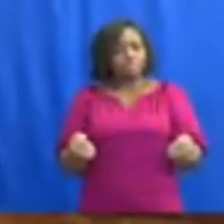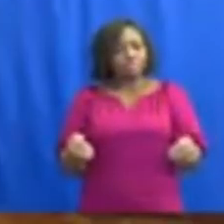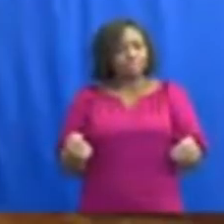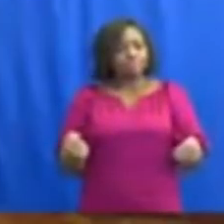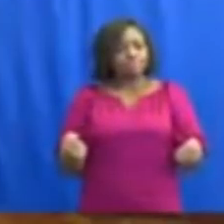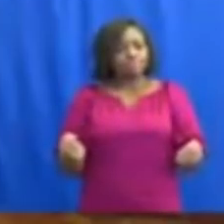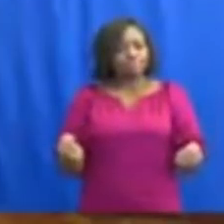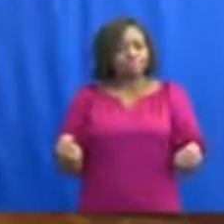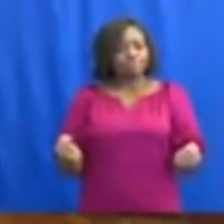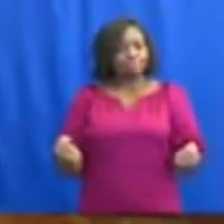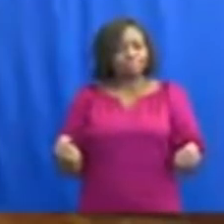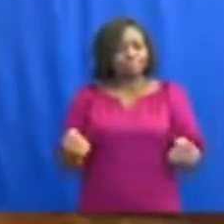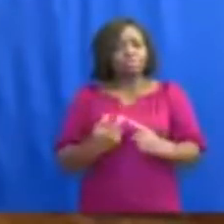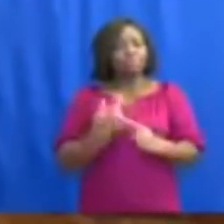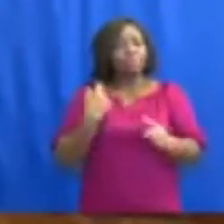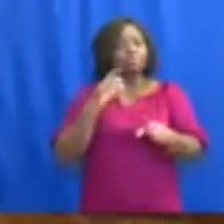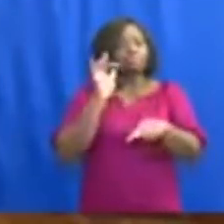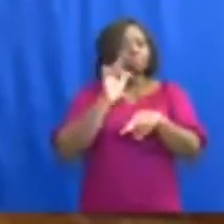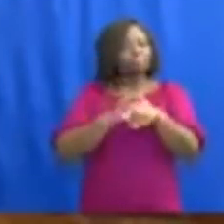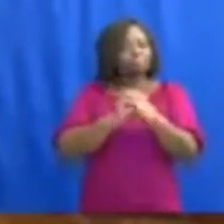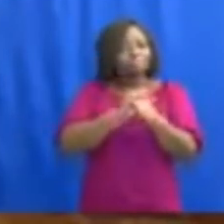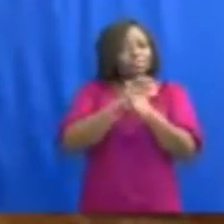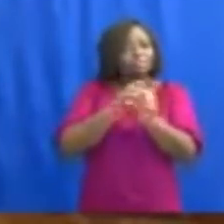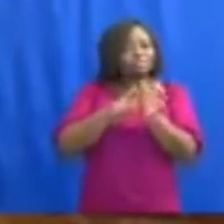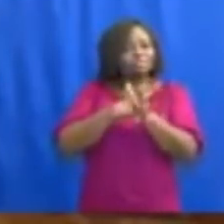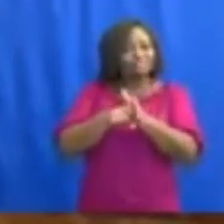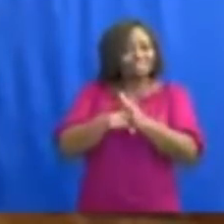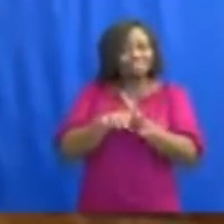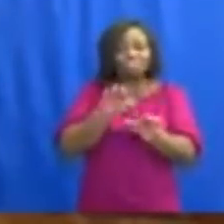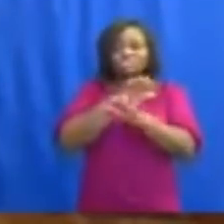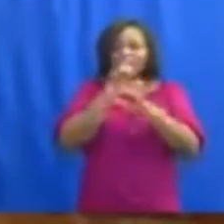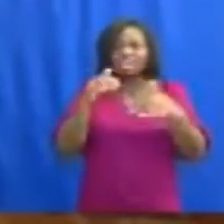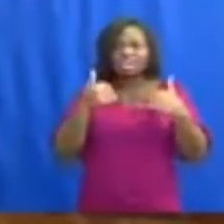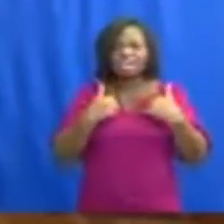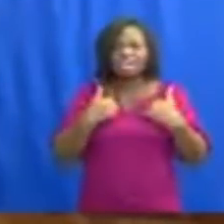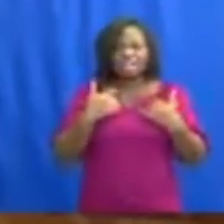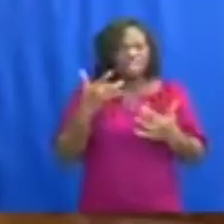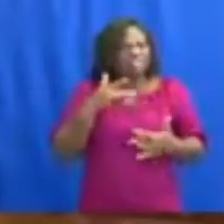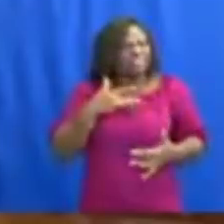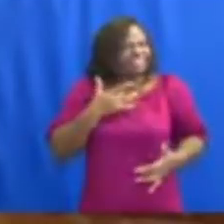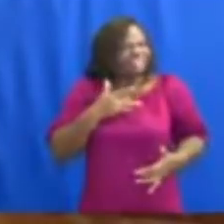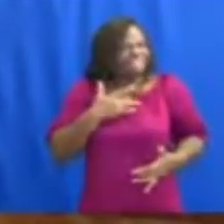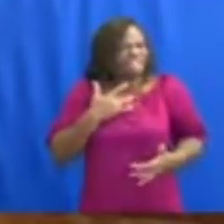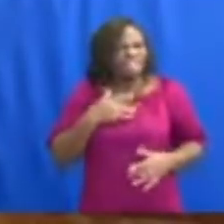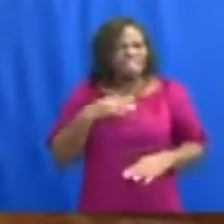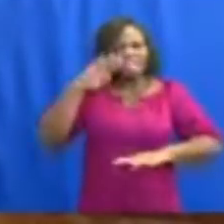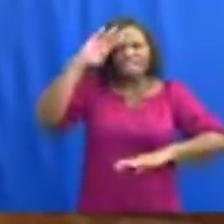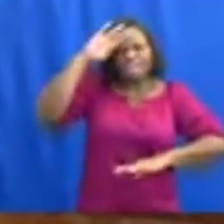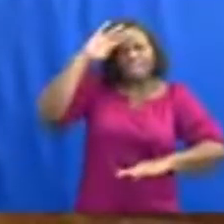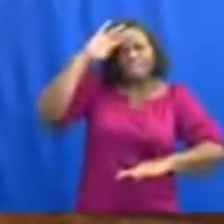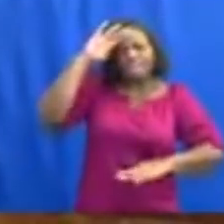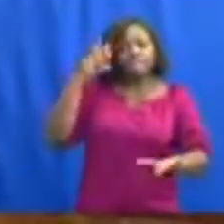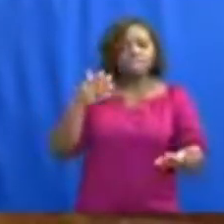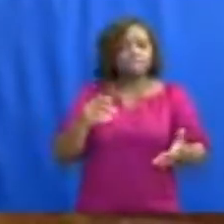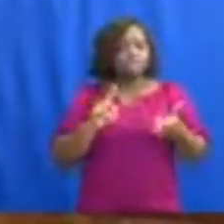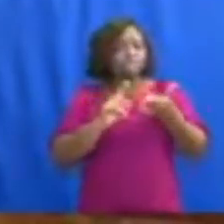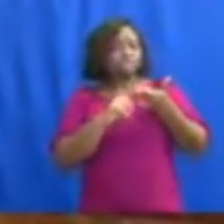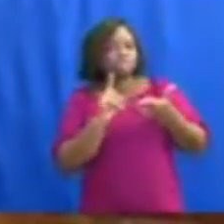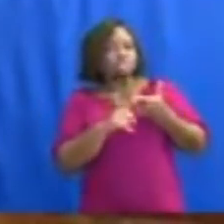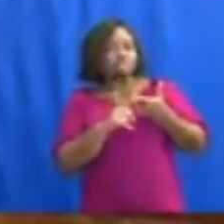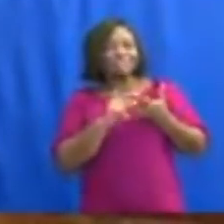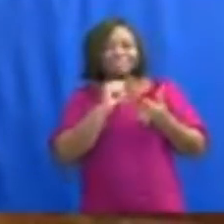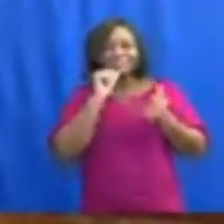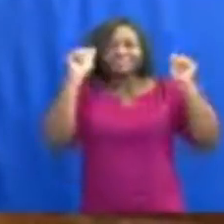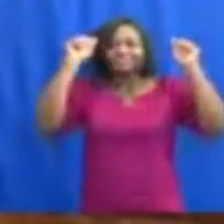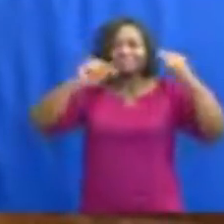The first is that you no longer have symptoms, and the second is that you are no longer capable